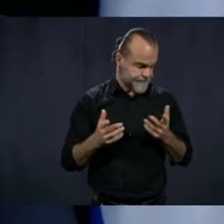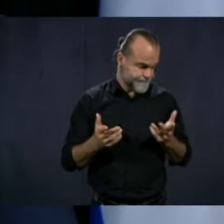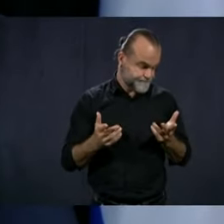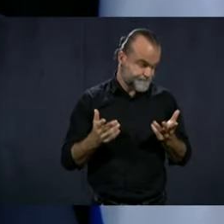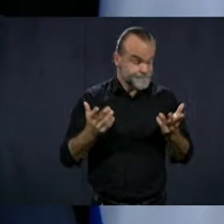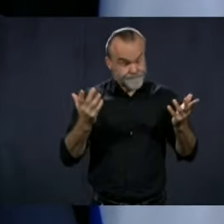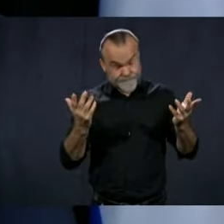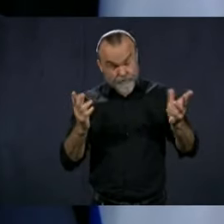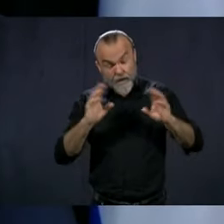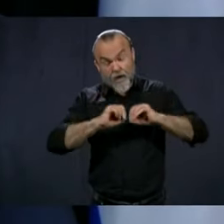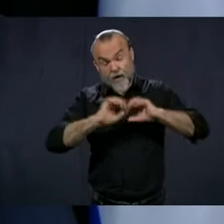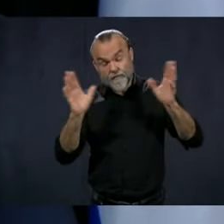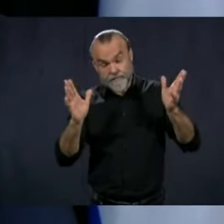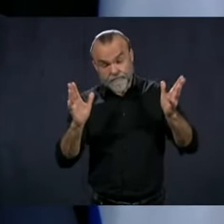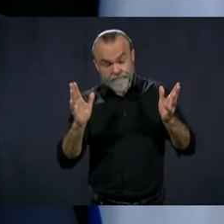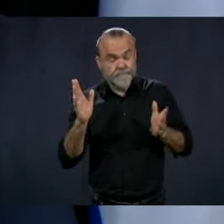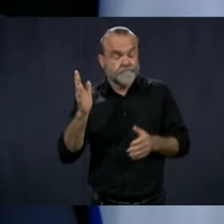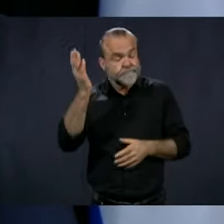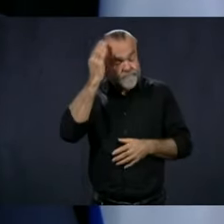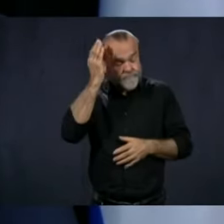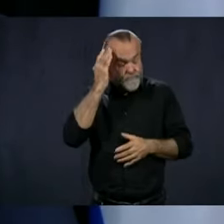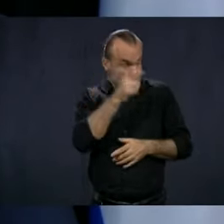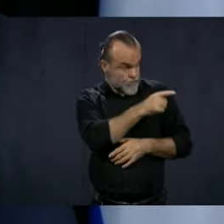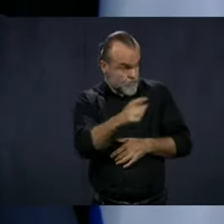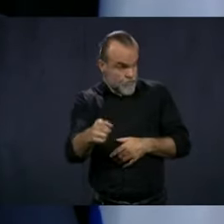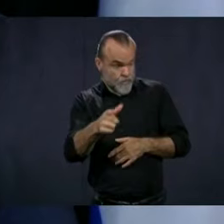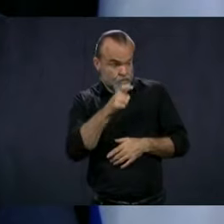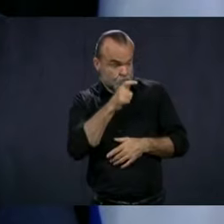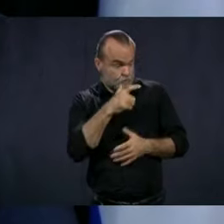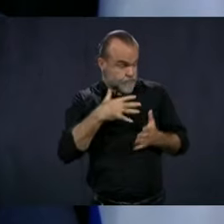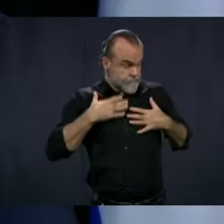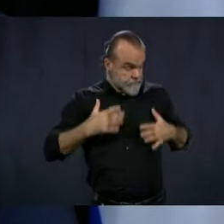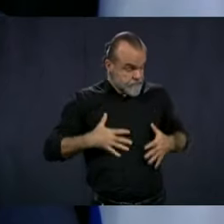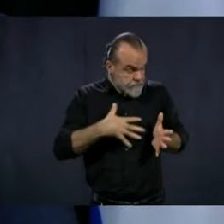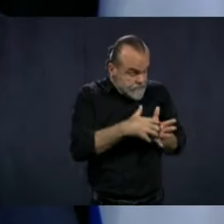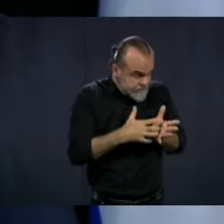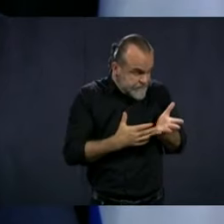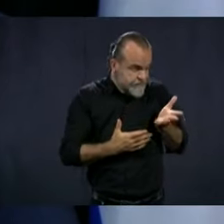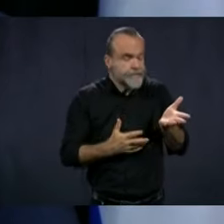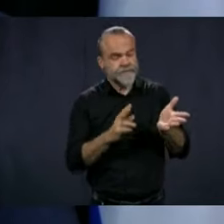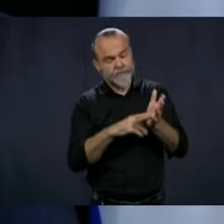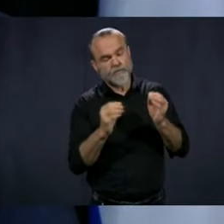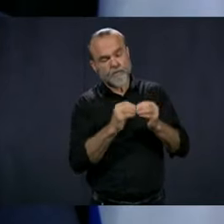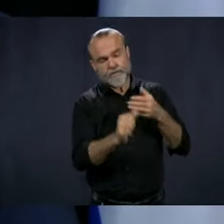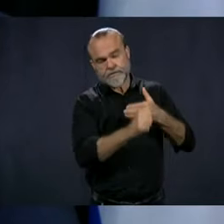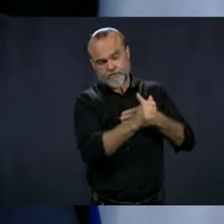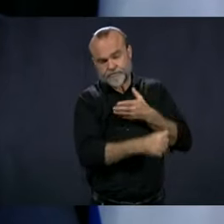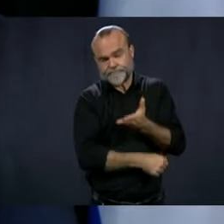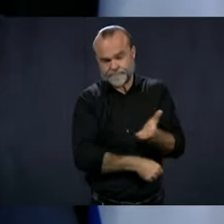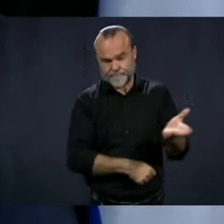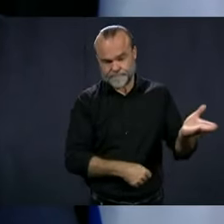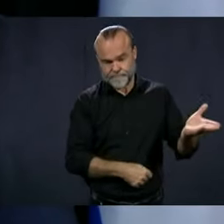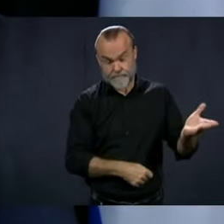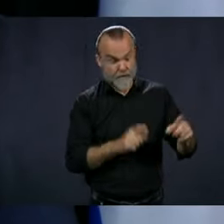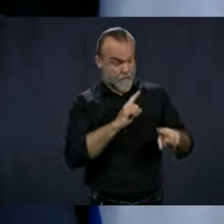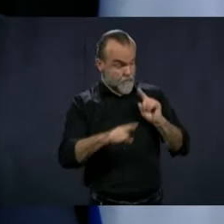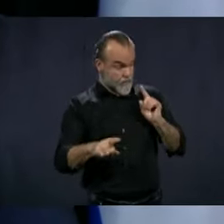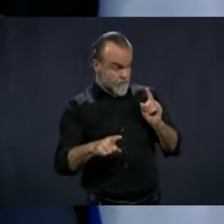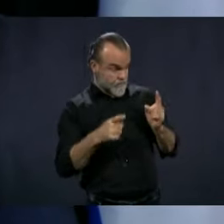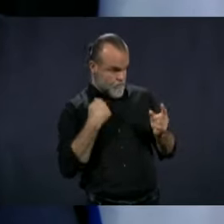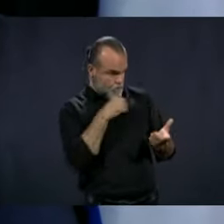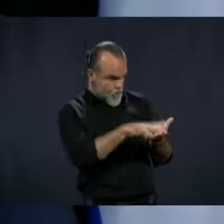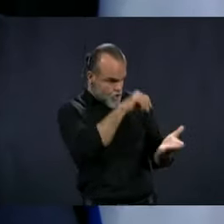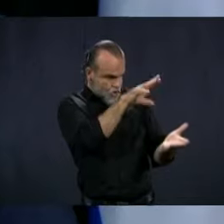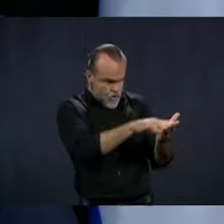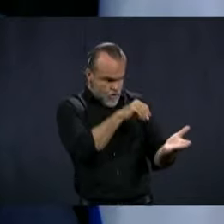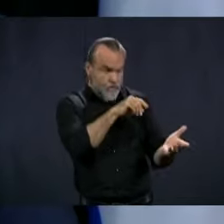always going to be that people who are more risk of the disease. But I think there is a lot of lessons learned from that story from